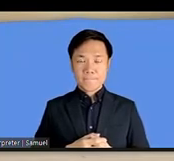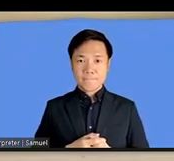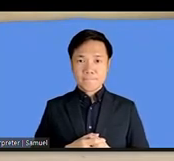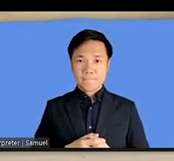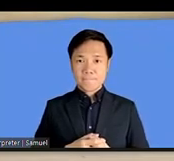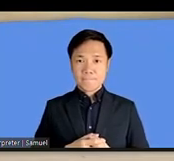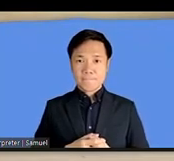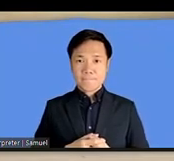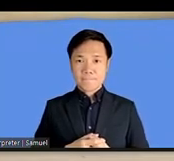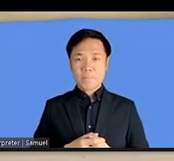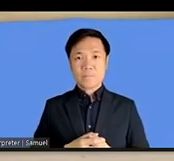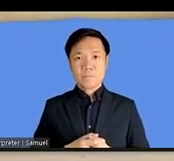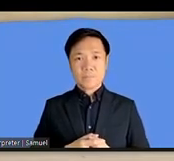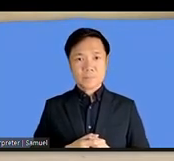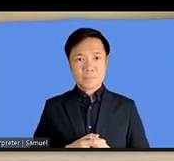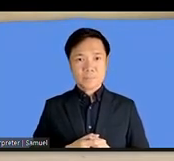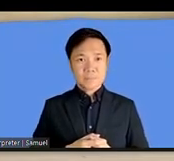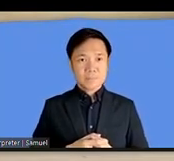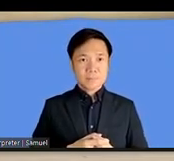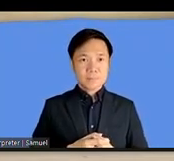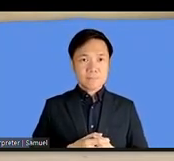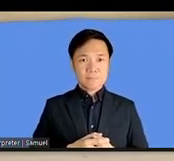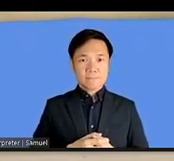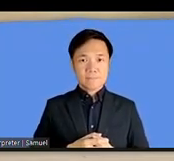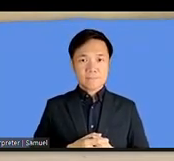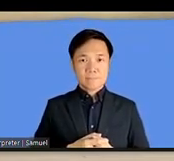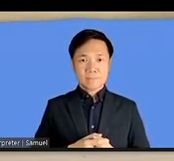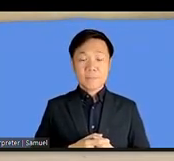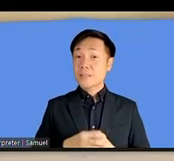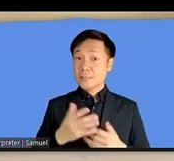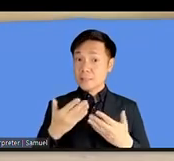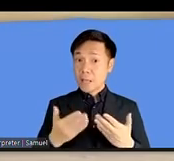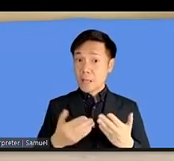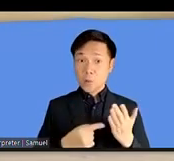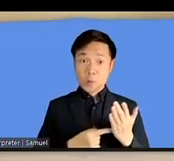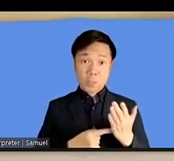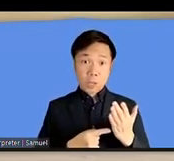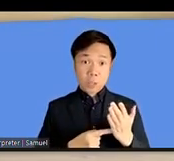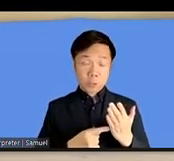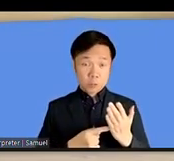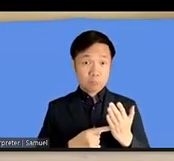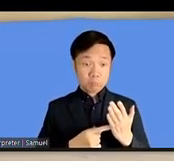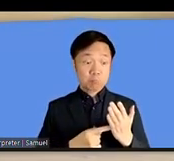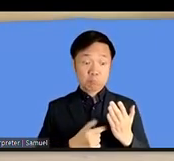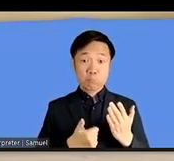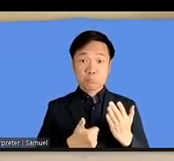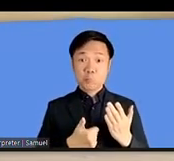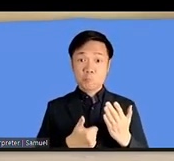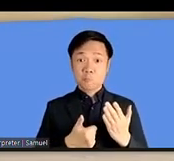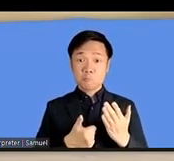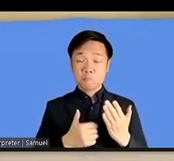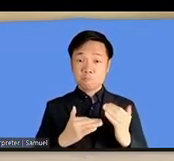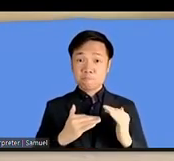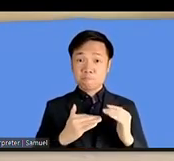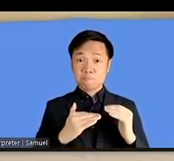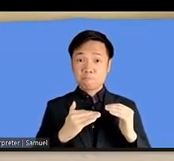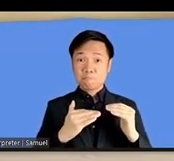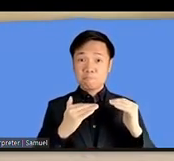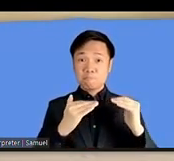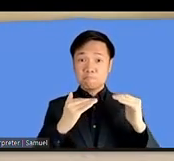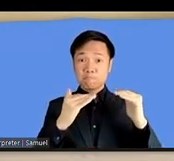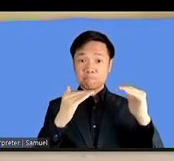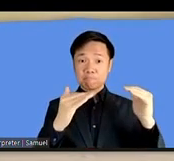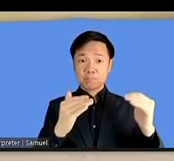now the with the advancement of the technology you know if we put our minds to